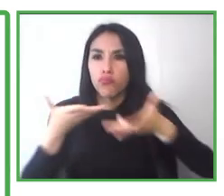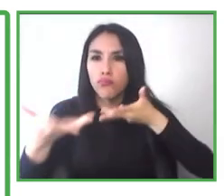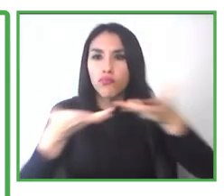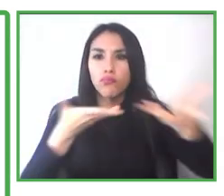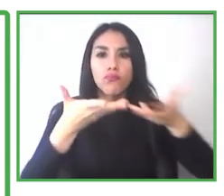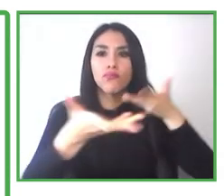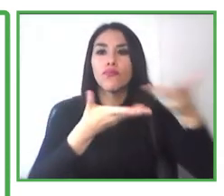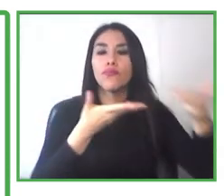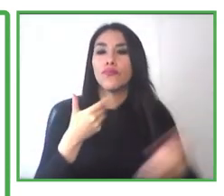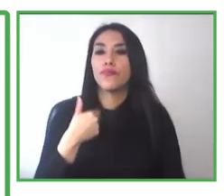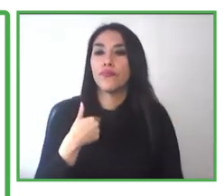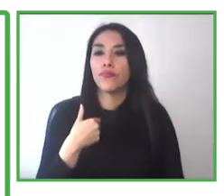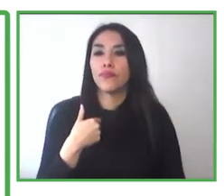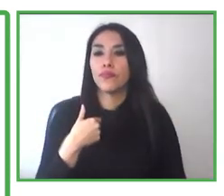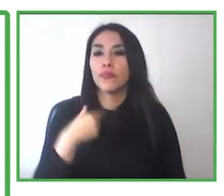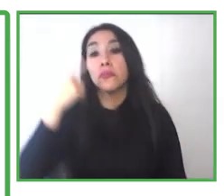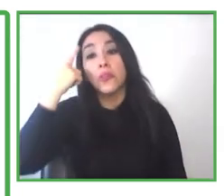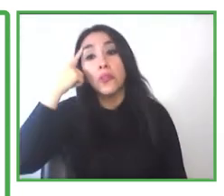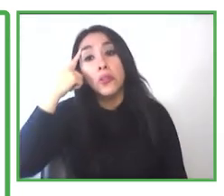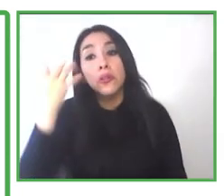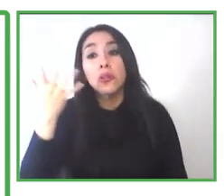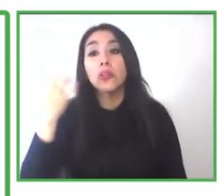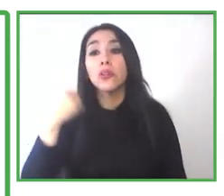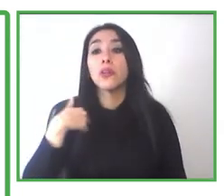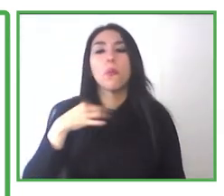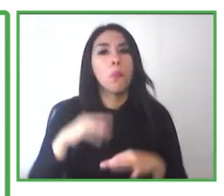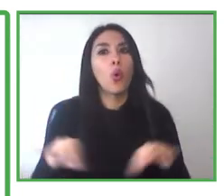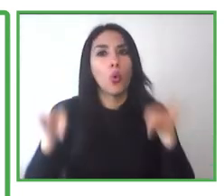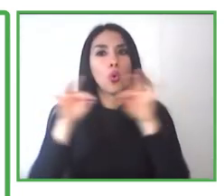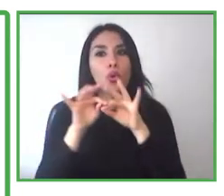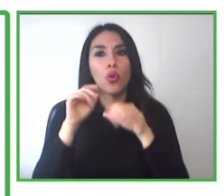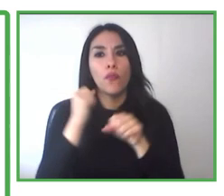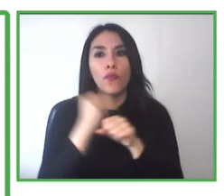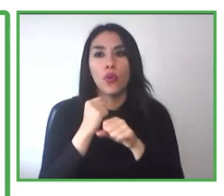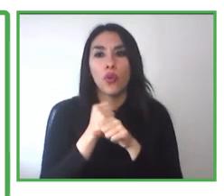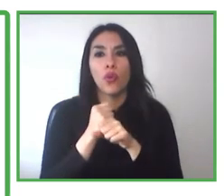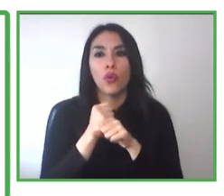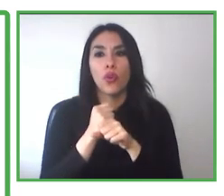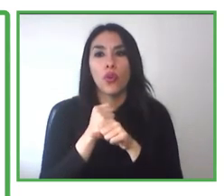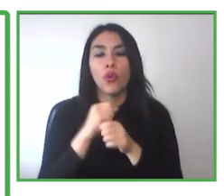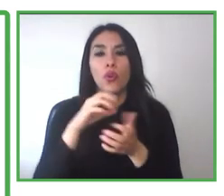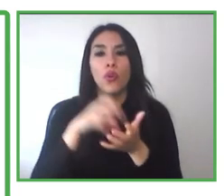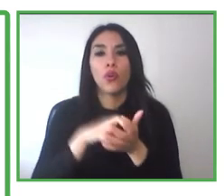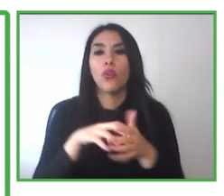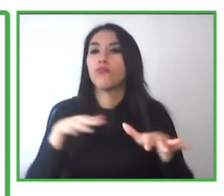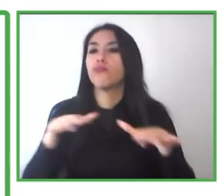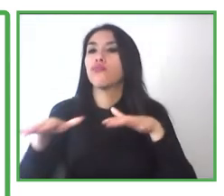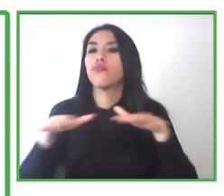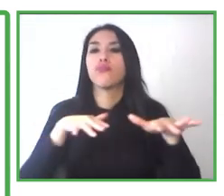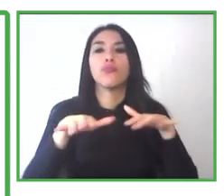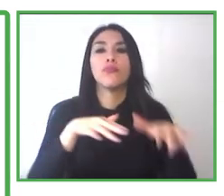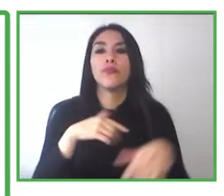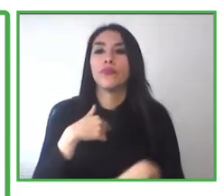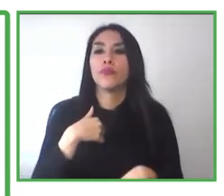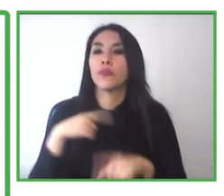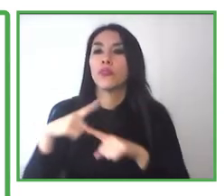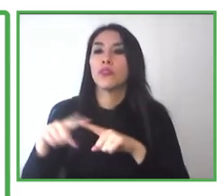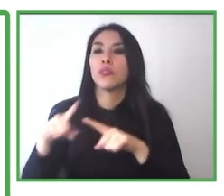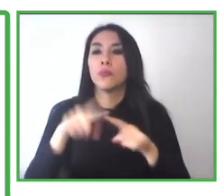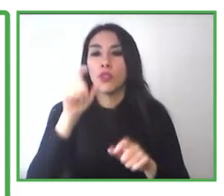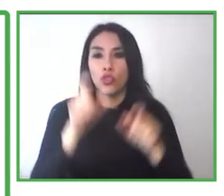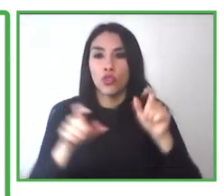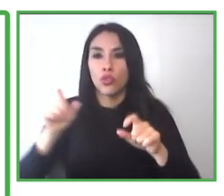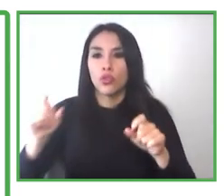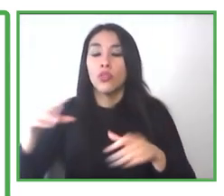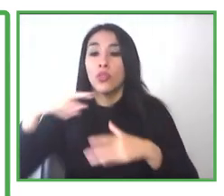to work with the connection with other actors, institutions in our territory. So it's key to achieve support in areas of health,